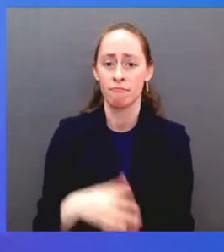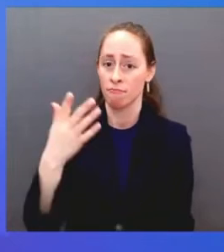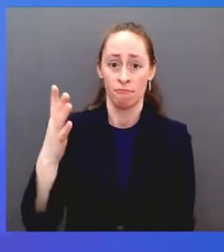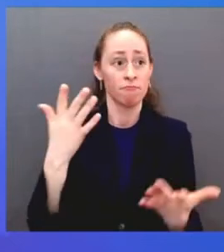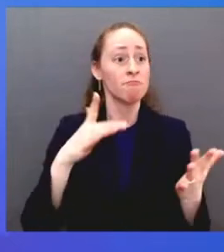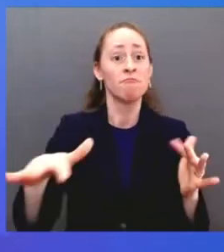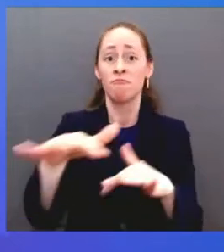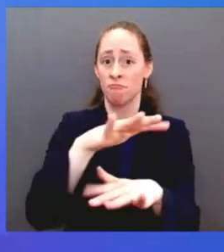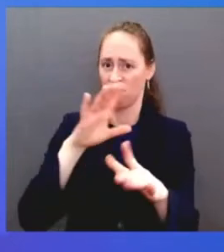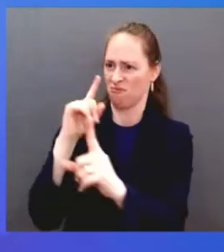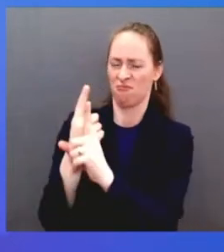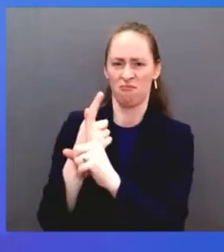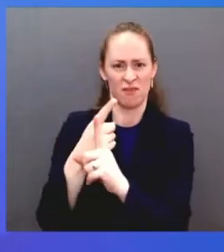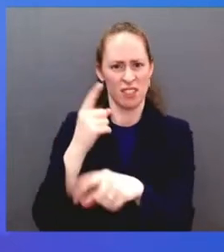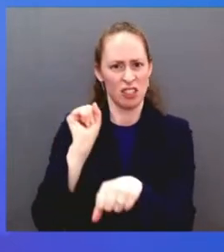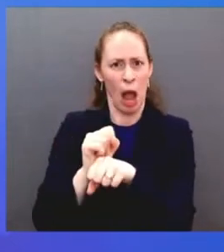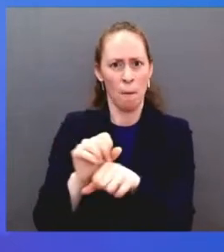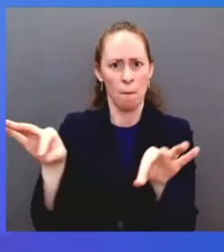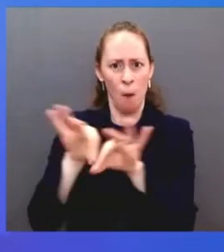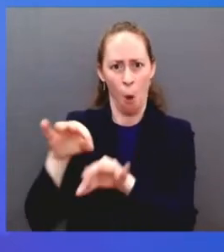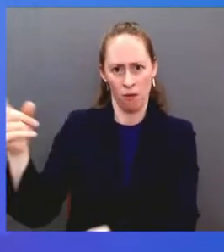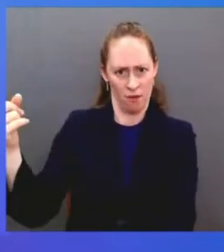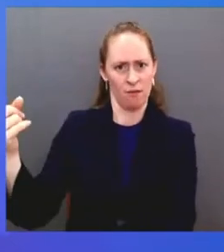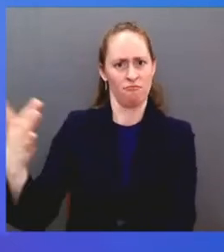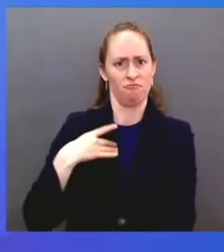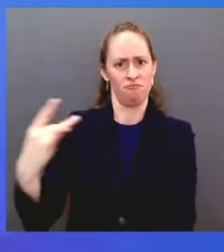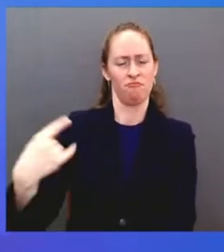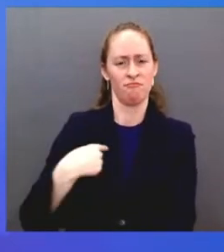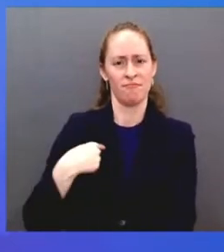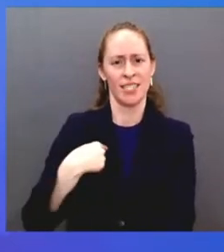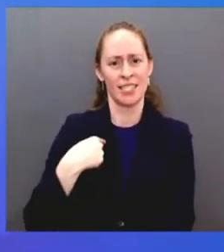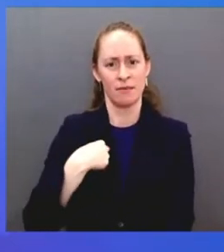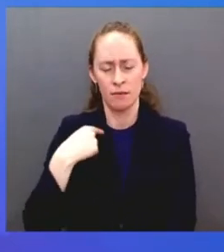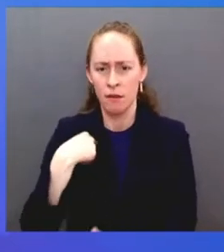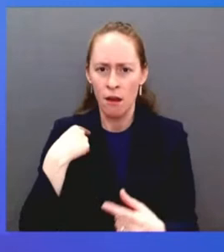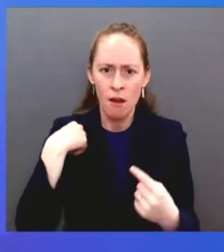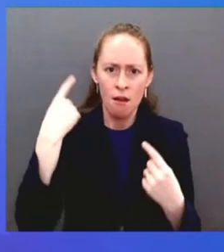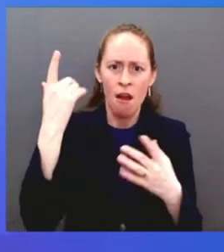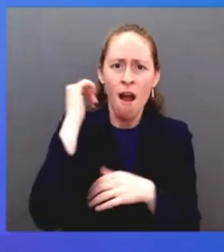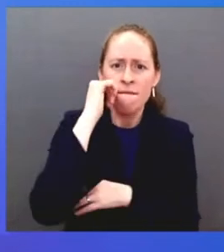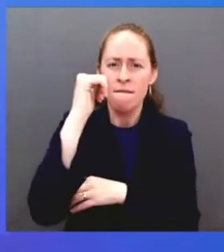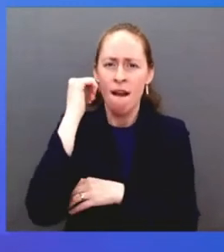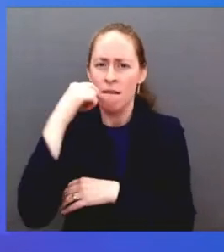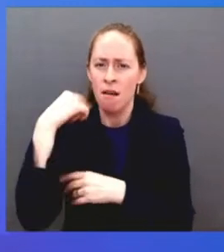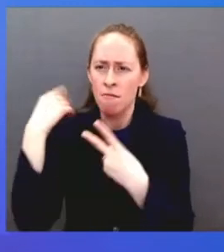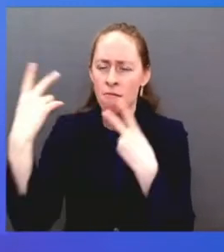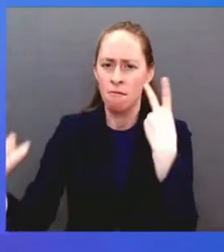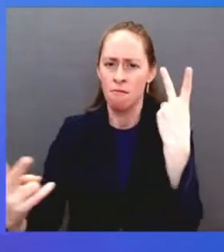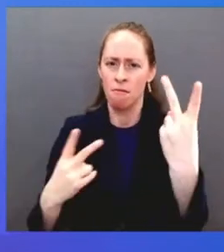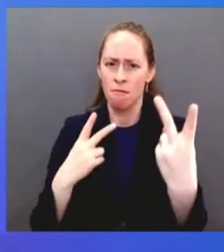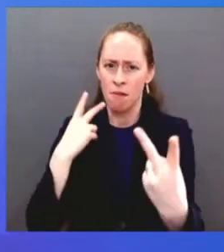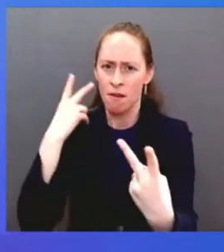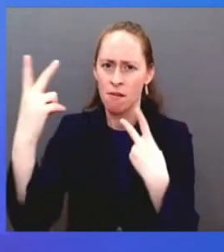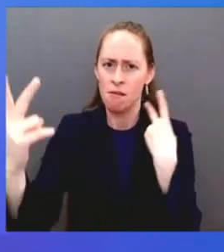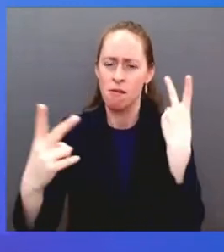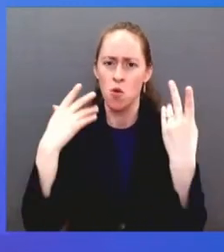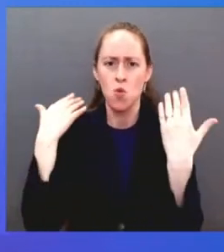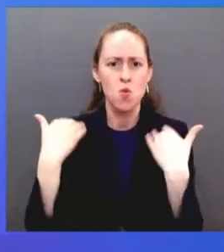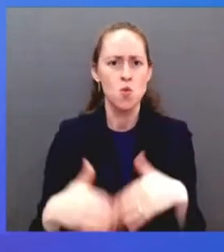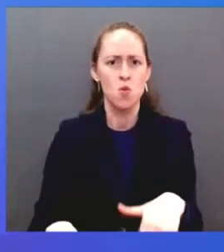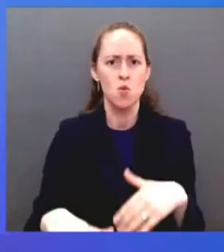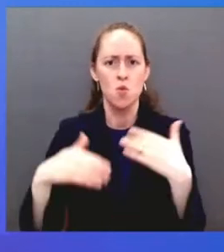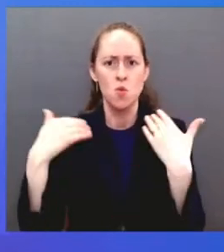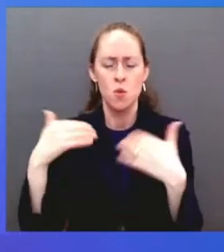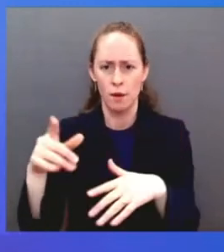every way, that a Supreme Court justice can perform at the highest level of skill and integrity while also being